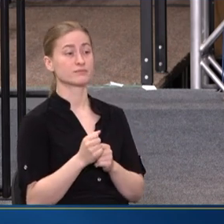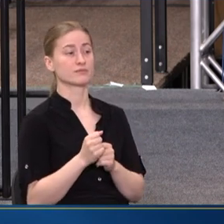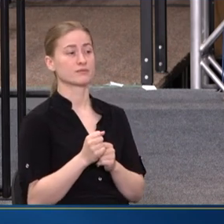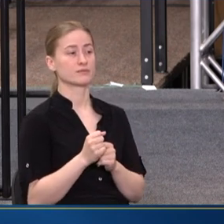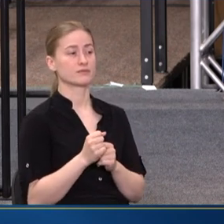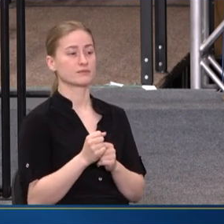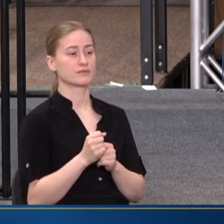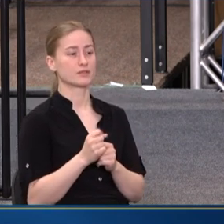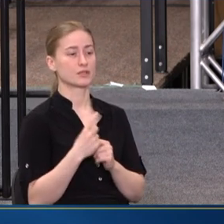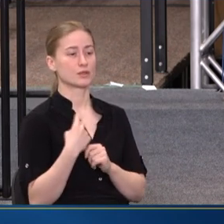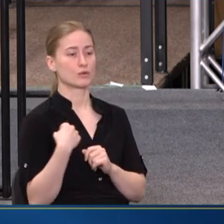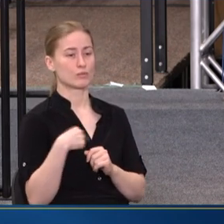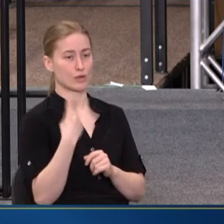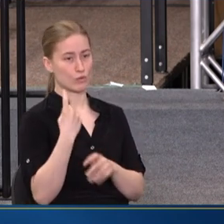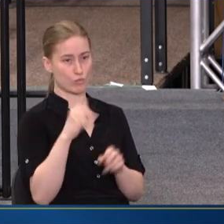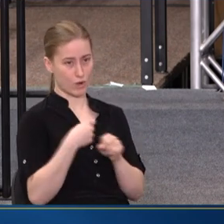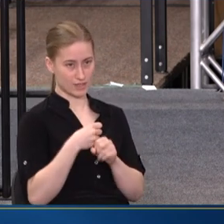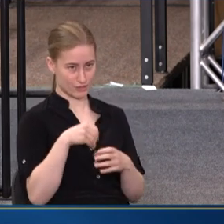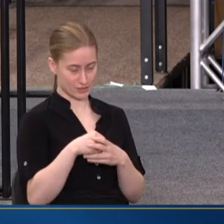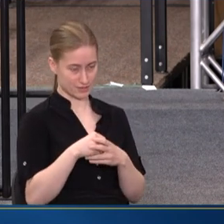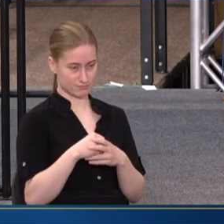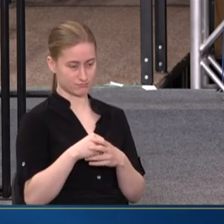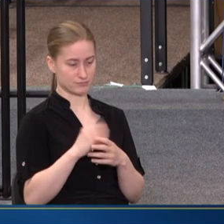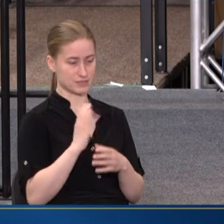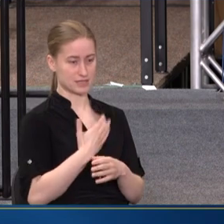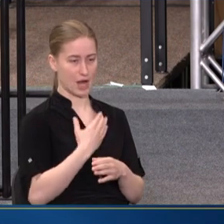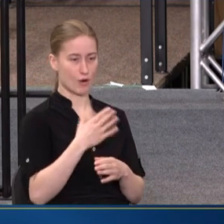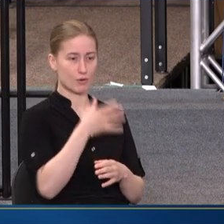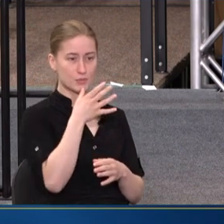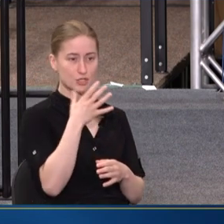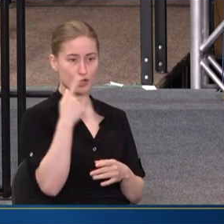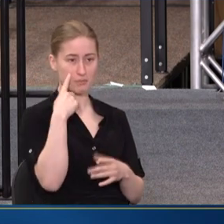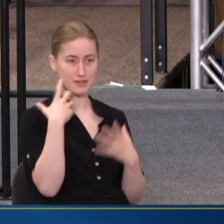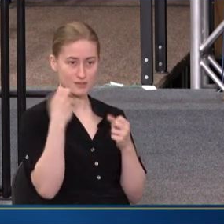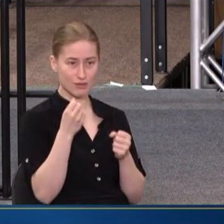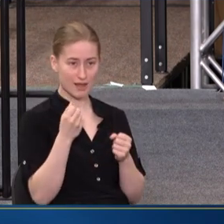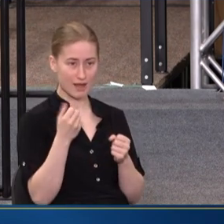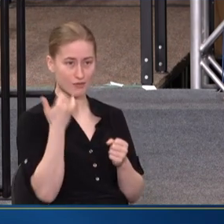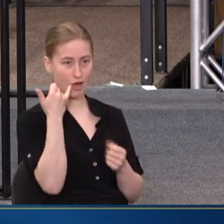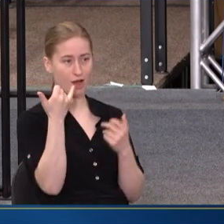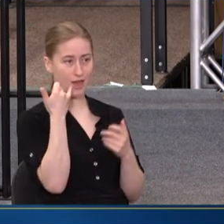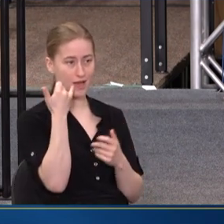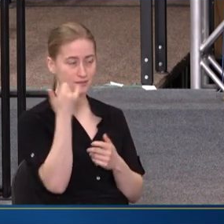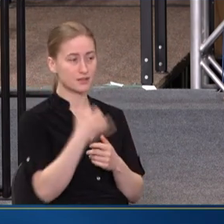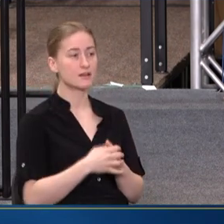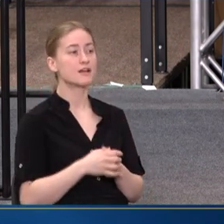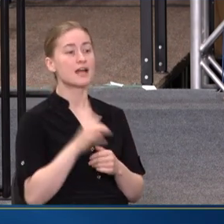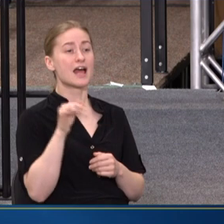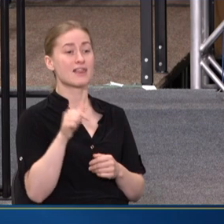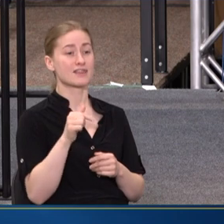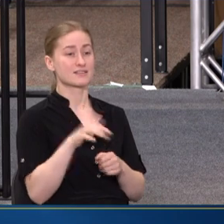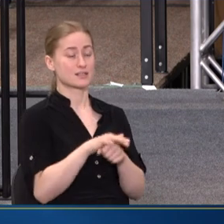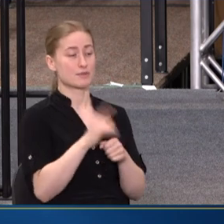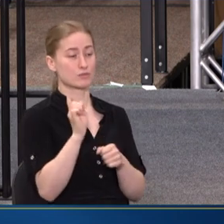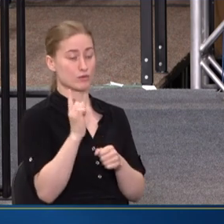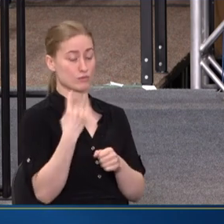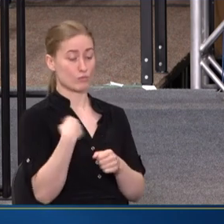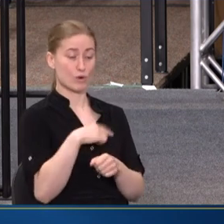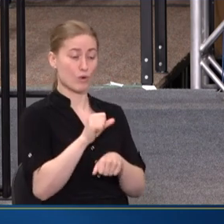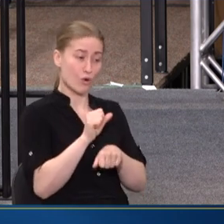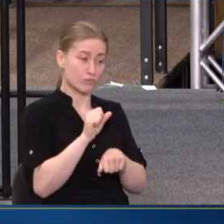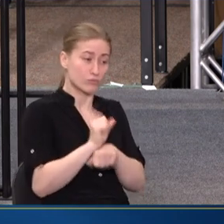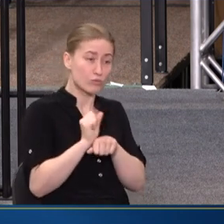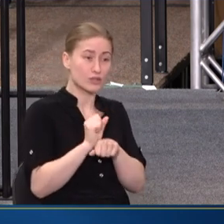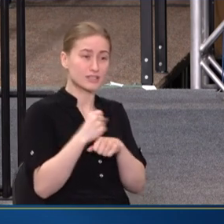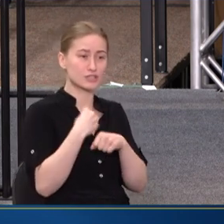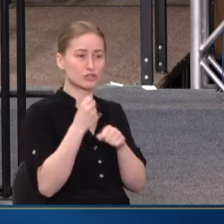JUST WE'RE ONE YEAR INTO OUR MATERNAL MENTAL HEALTH HOTLINE, AND THIS IS A SPACE WHERE WE'RE WORKING REALLY HARD TO CREATE